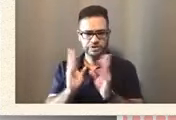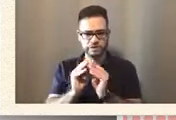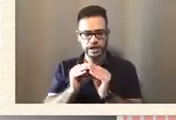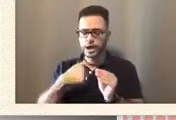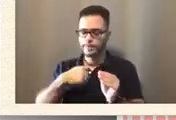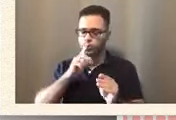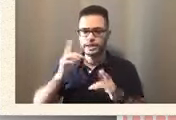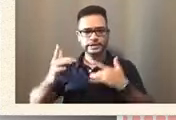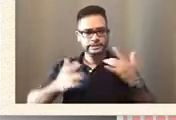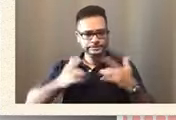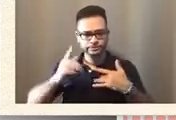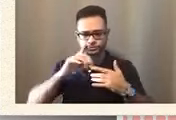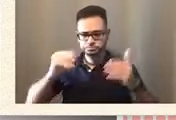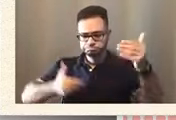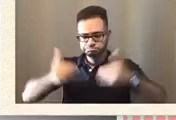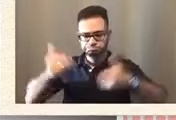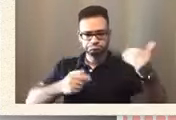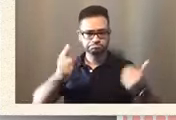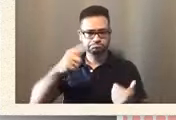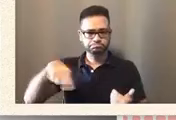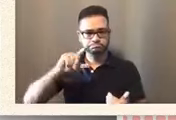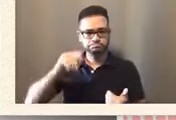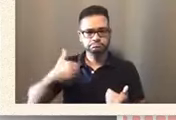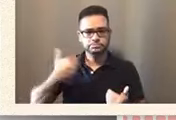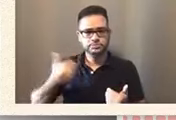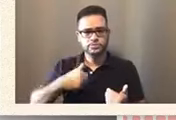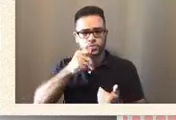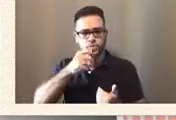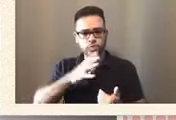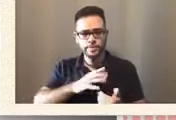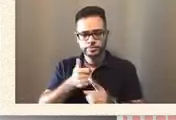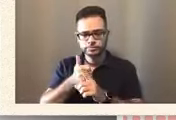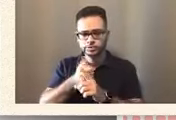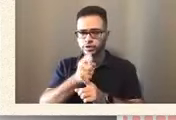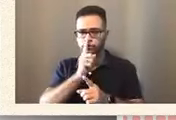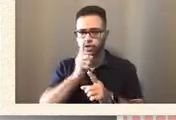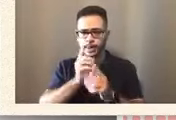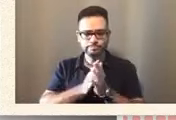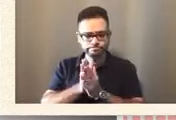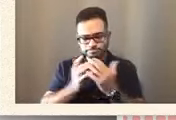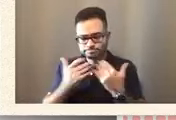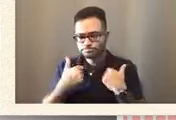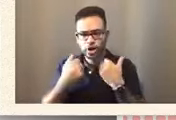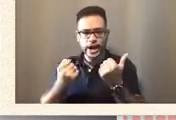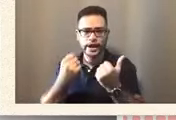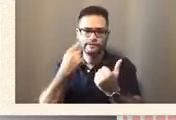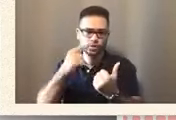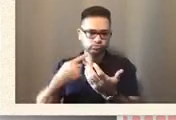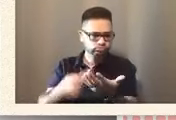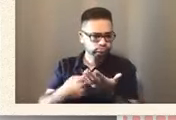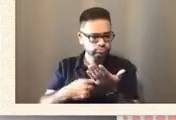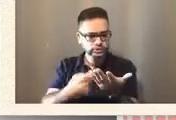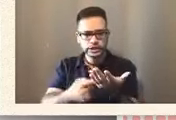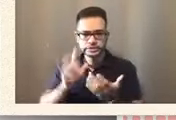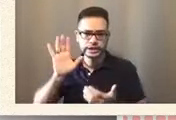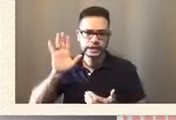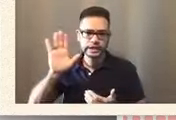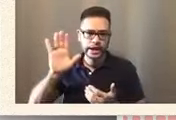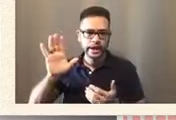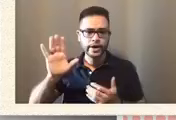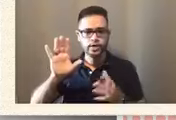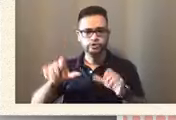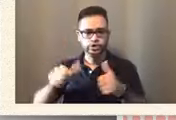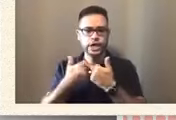young ladies who are going to be very brave to discuss their own challenges and successes.